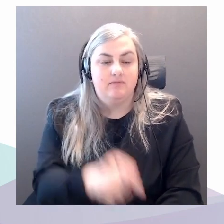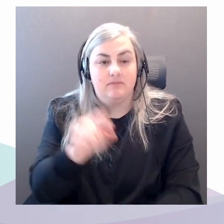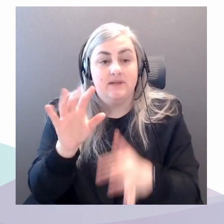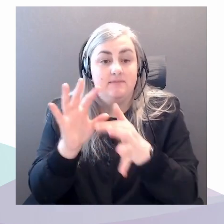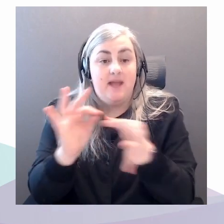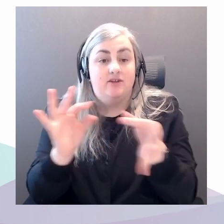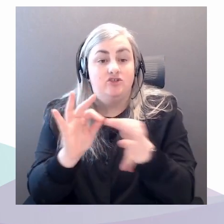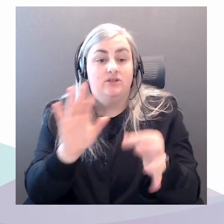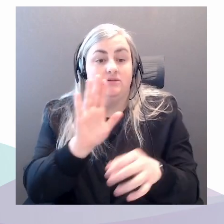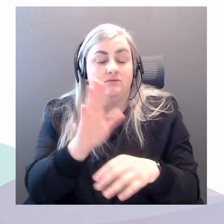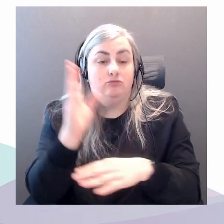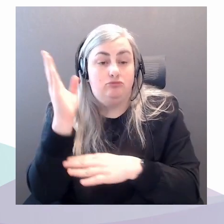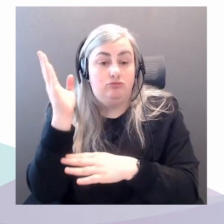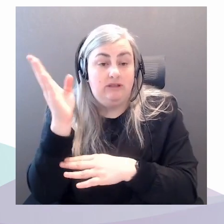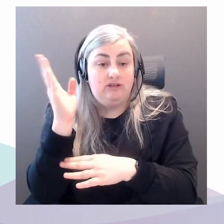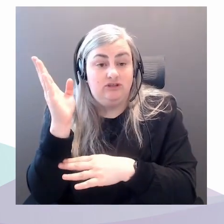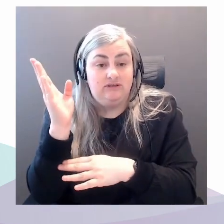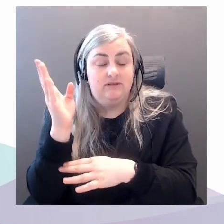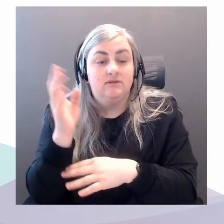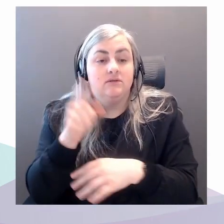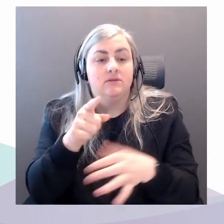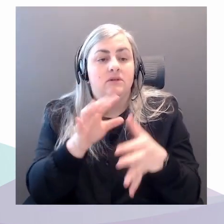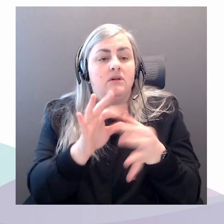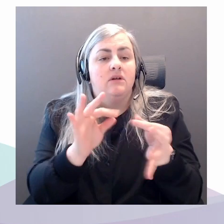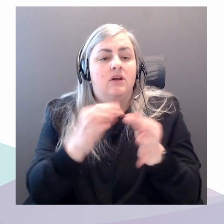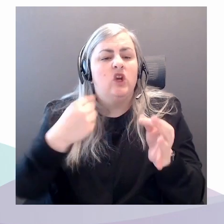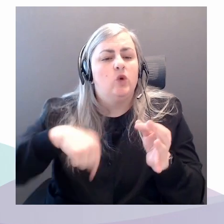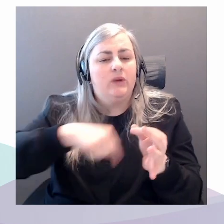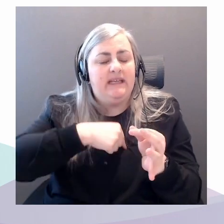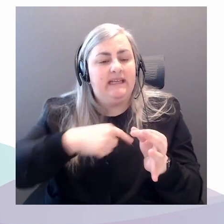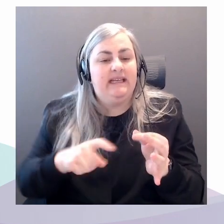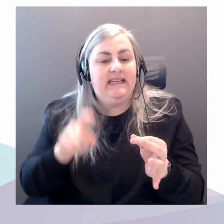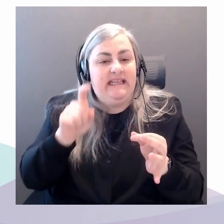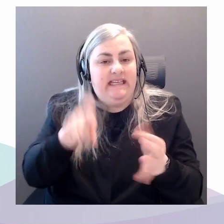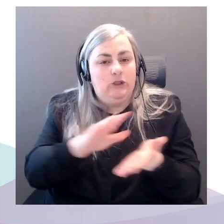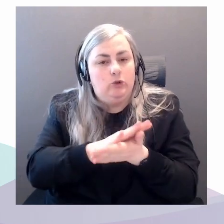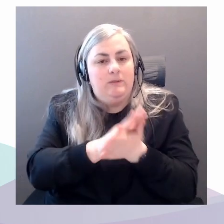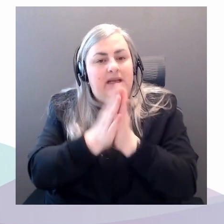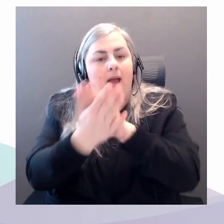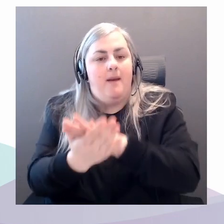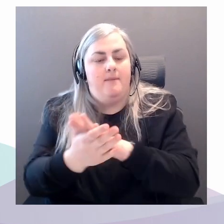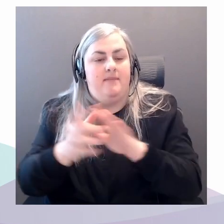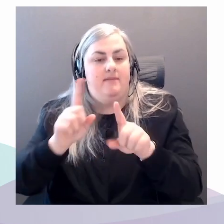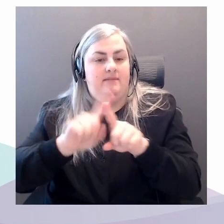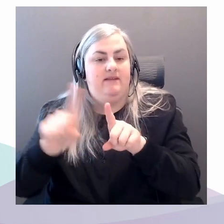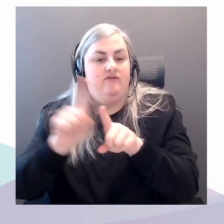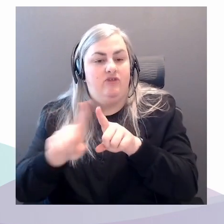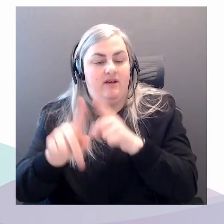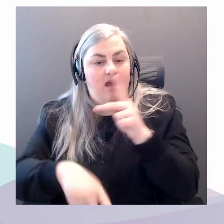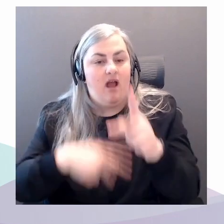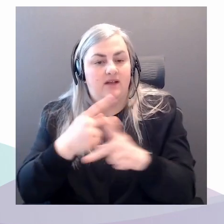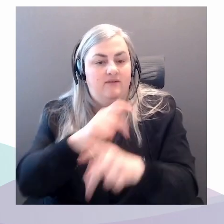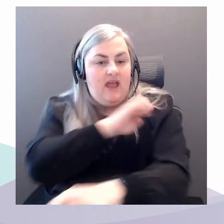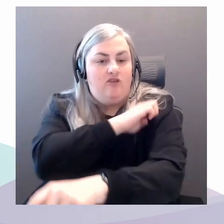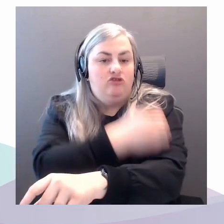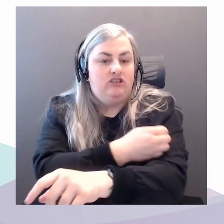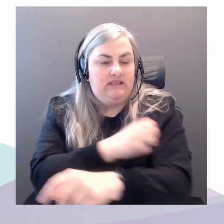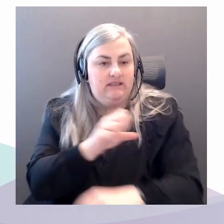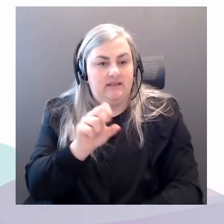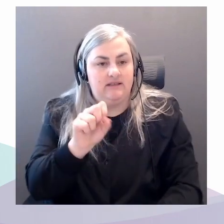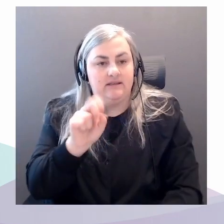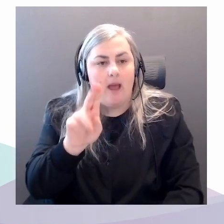need to become different kinds of energy subjects and to imagine a different kind of energy society